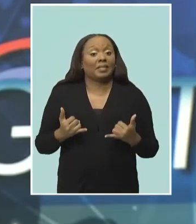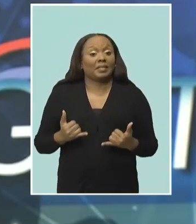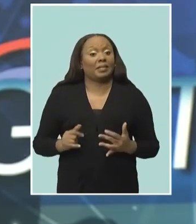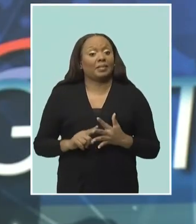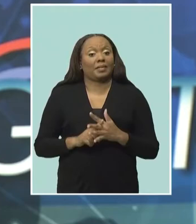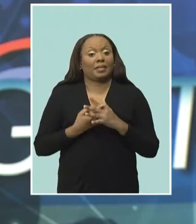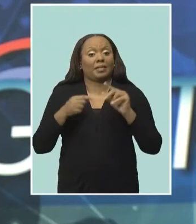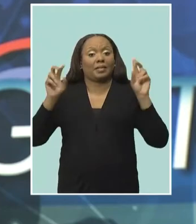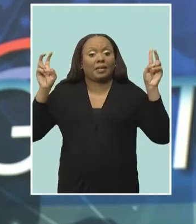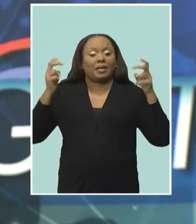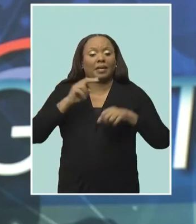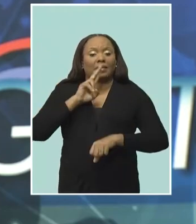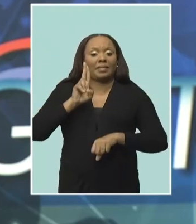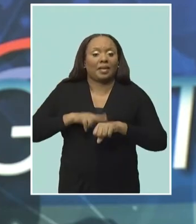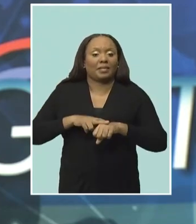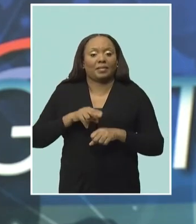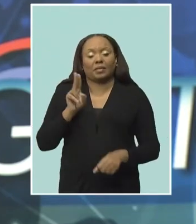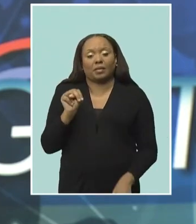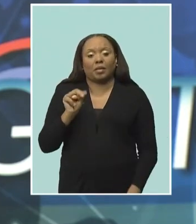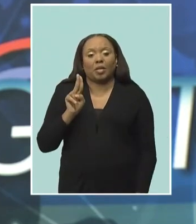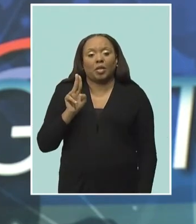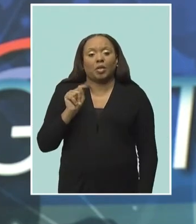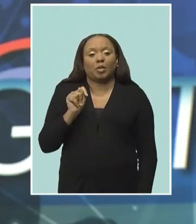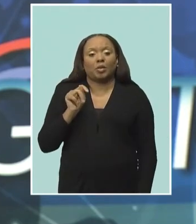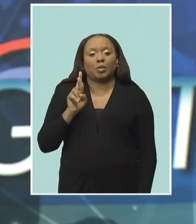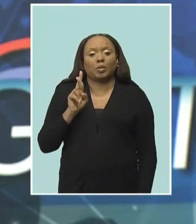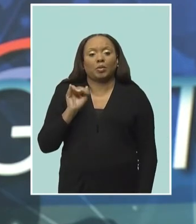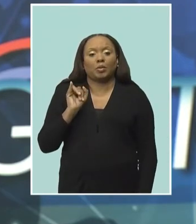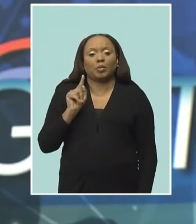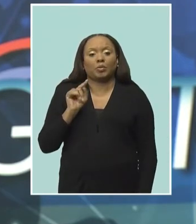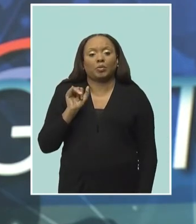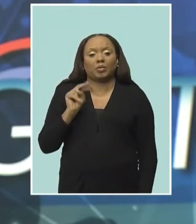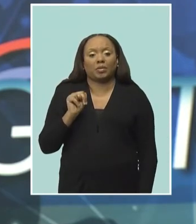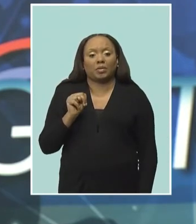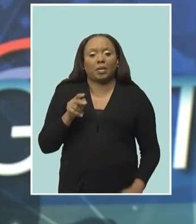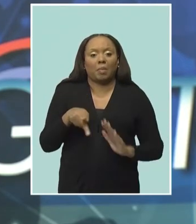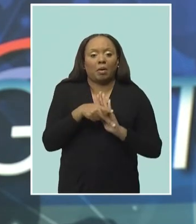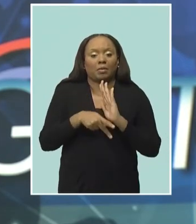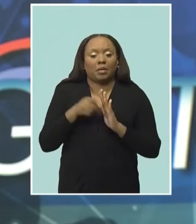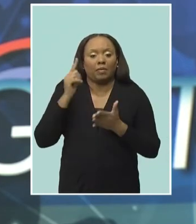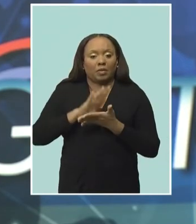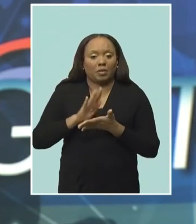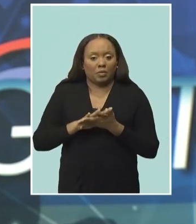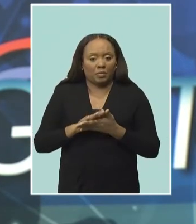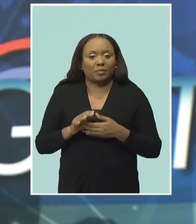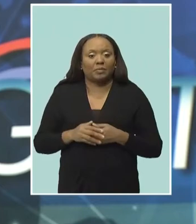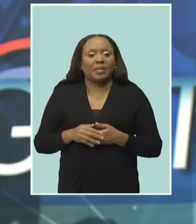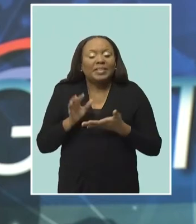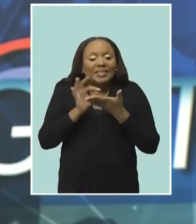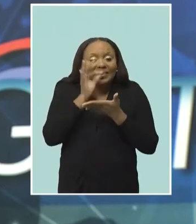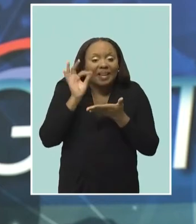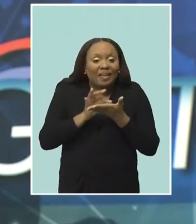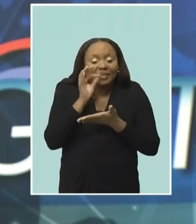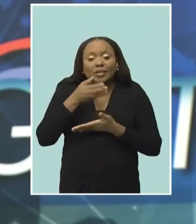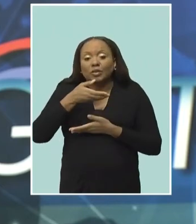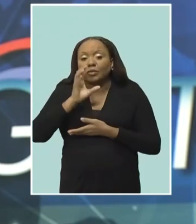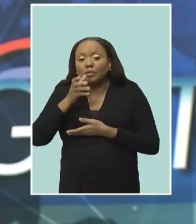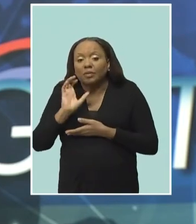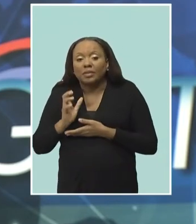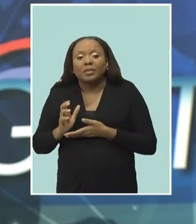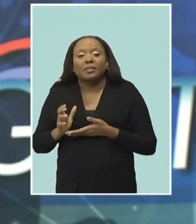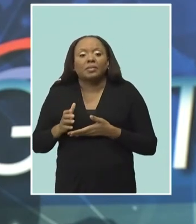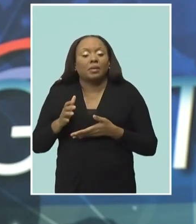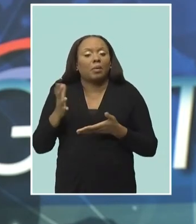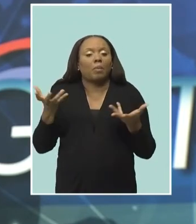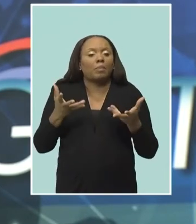rollout of the national nutrition policy for schools. Acceptable snacks and beverages are those that contain between 130